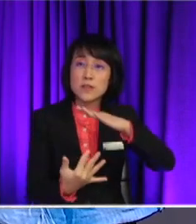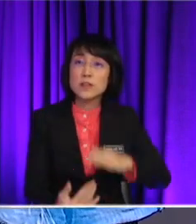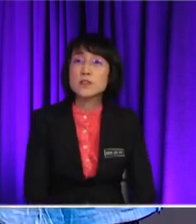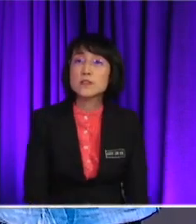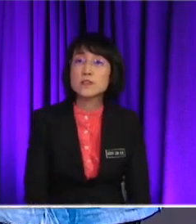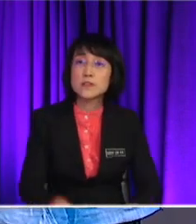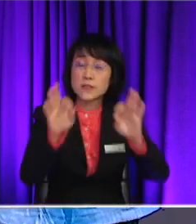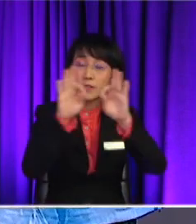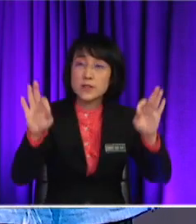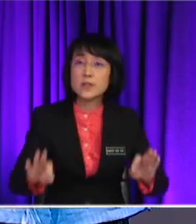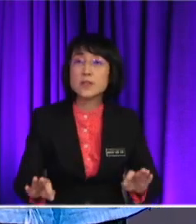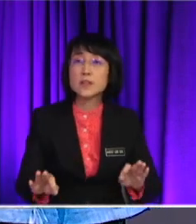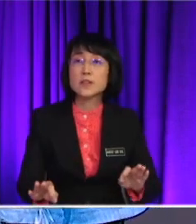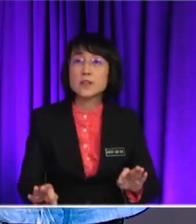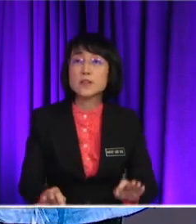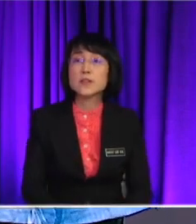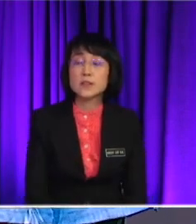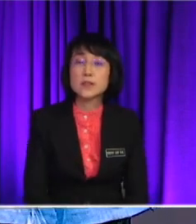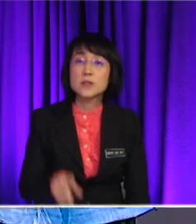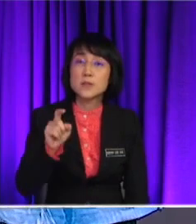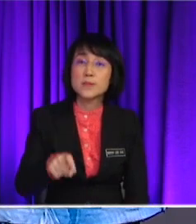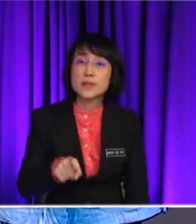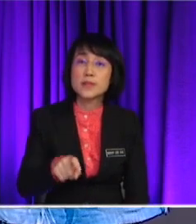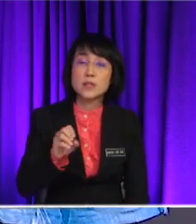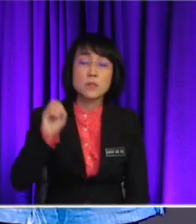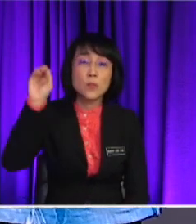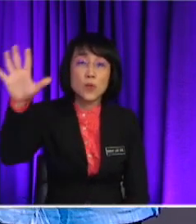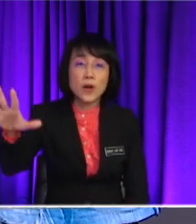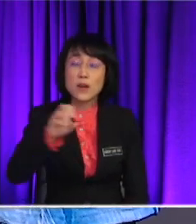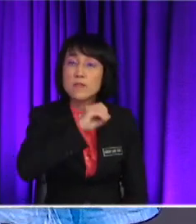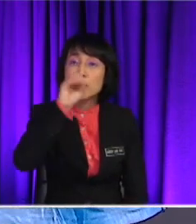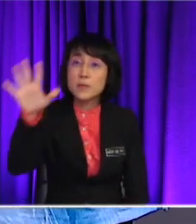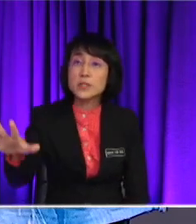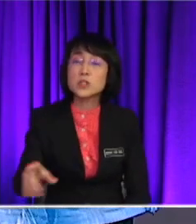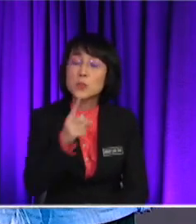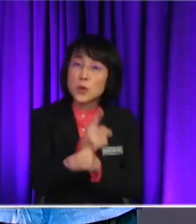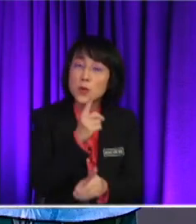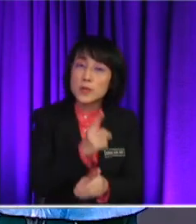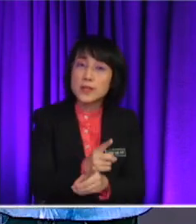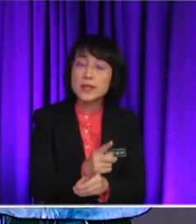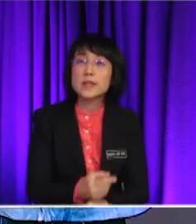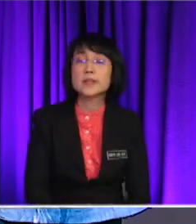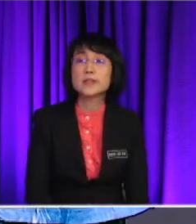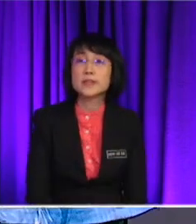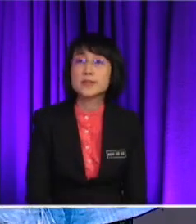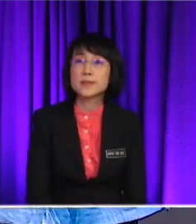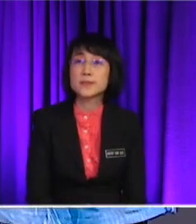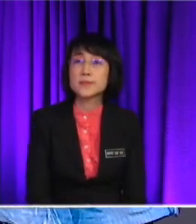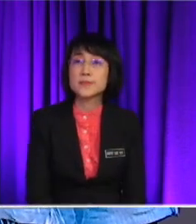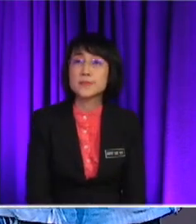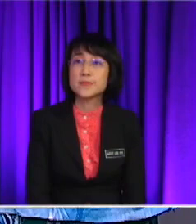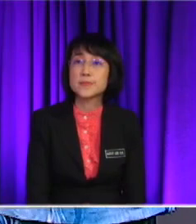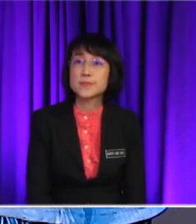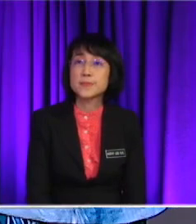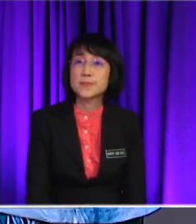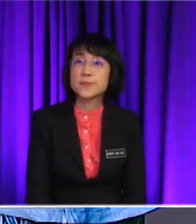waste properly, so it may affect the health of the living lifestyle of the residents nearby. That's right. Yeah. Okay. Yeah. Sure. So,